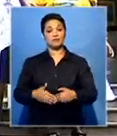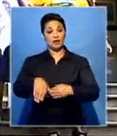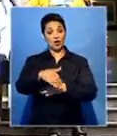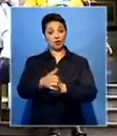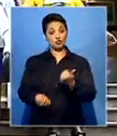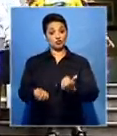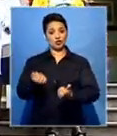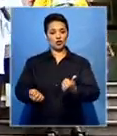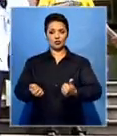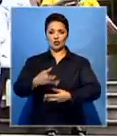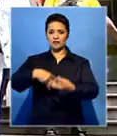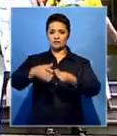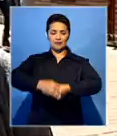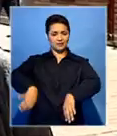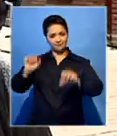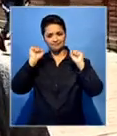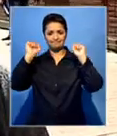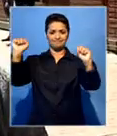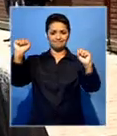relatives of the victims hailed the verdict.